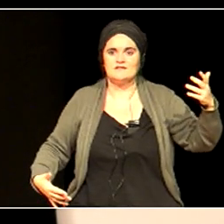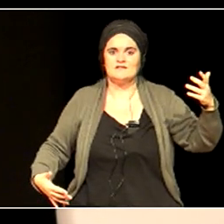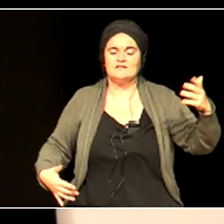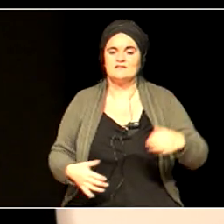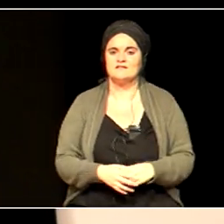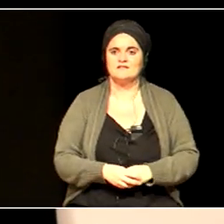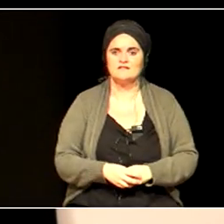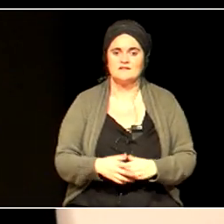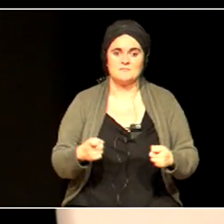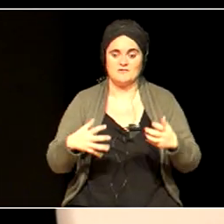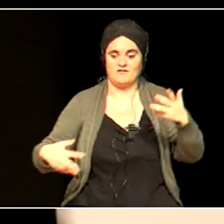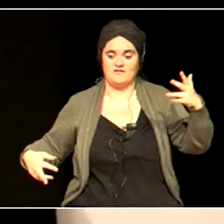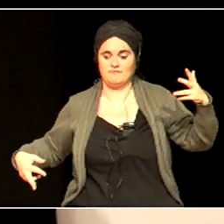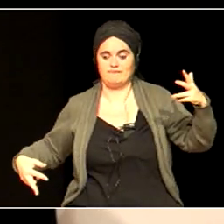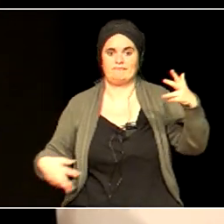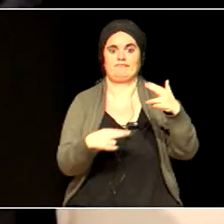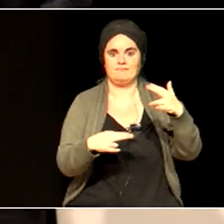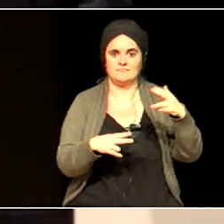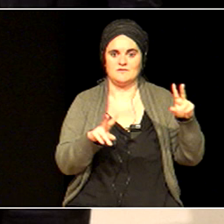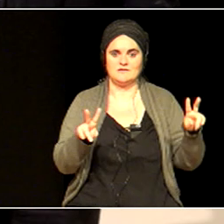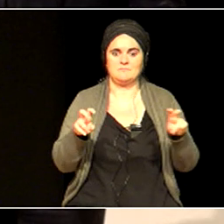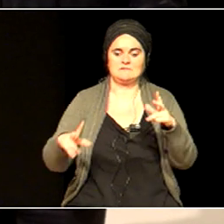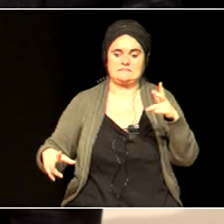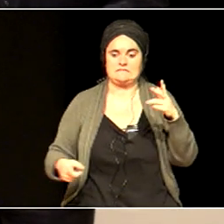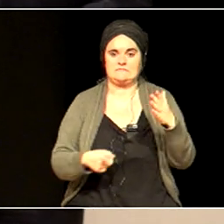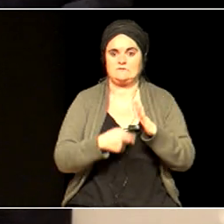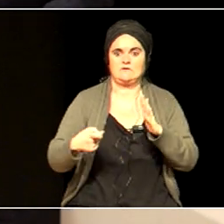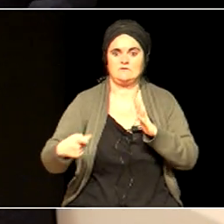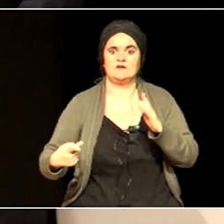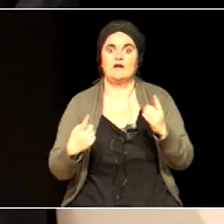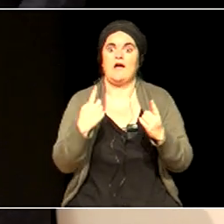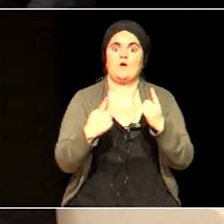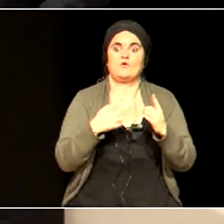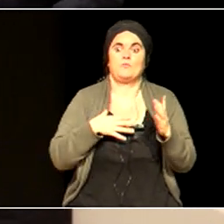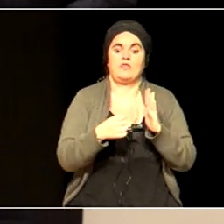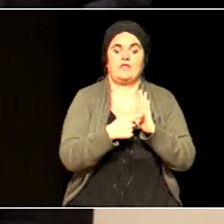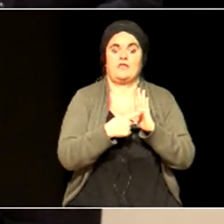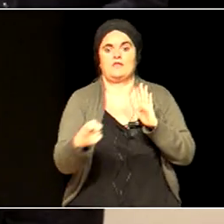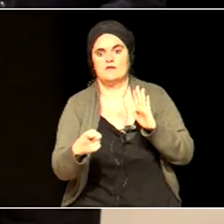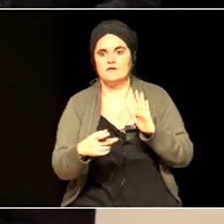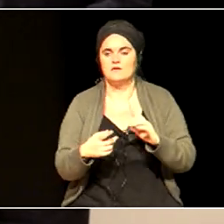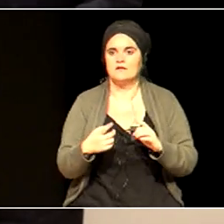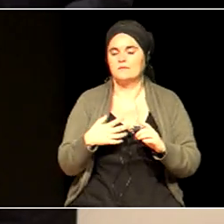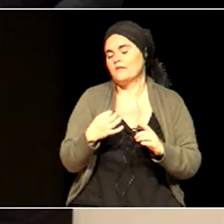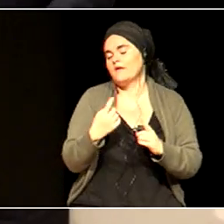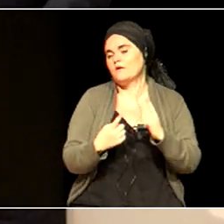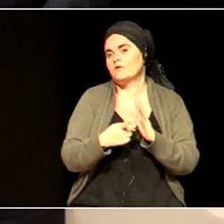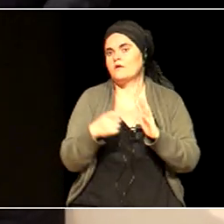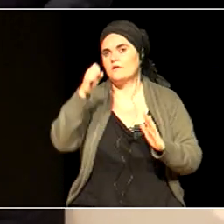then you take some away. Let's get rid of wisdom and connectedness